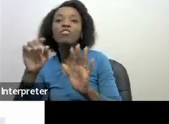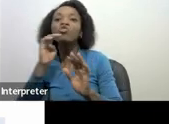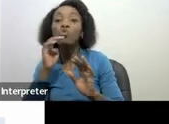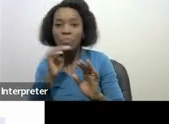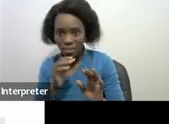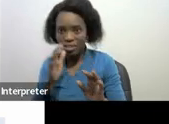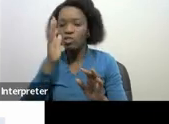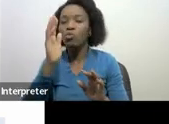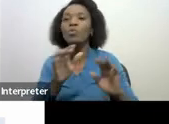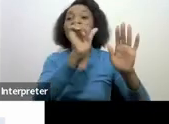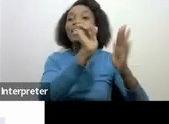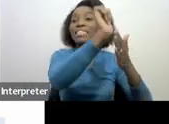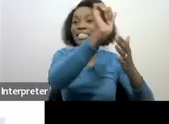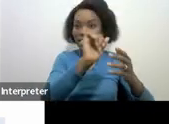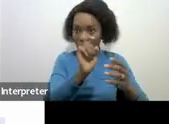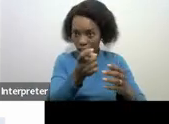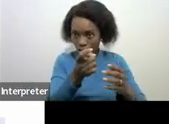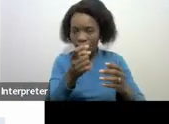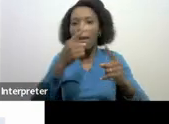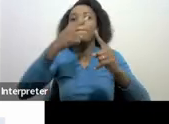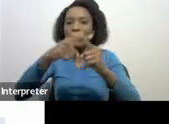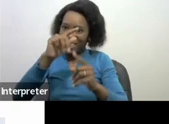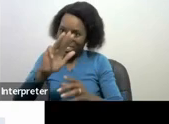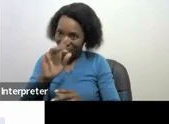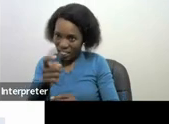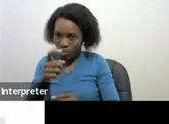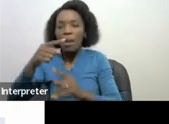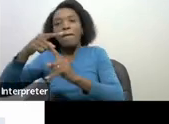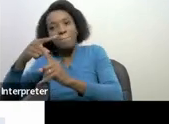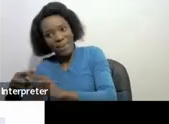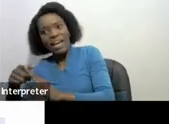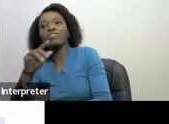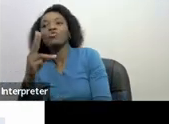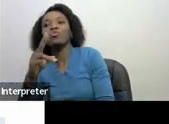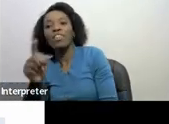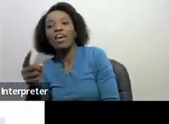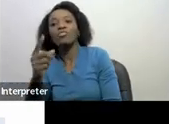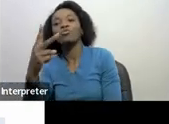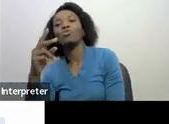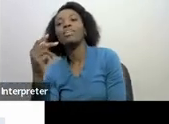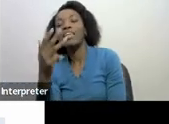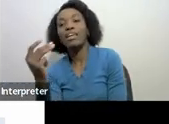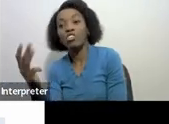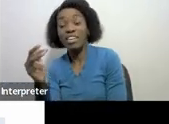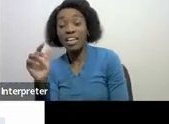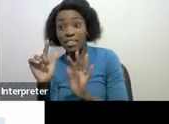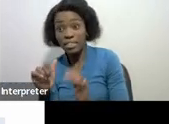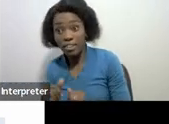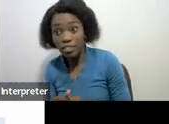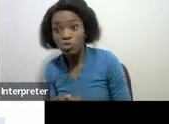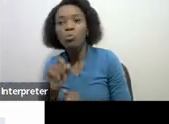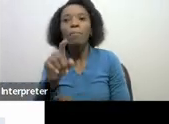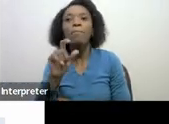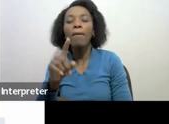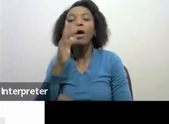,425 plus 9,000 plus 2,297 this one will come into